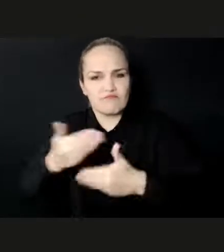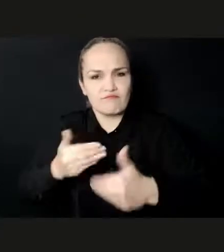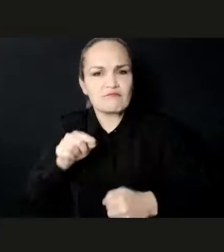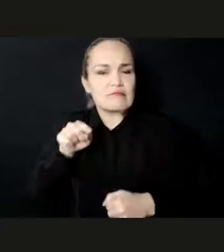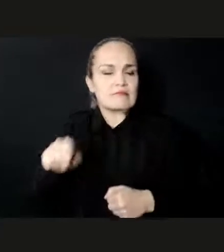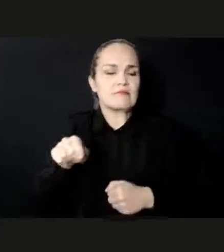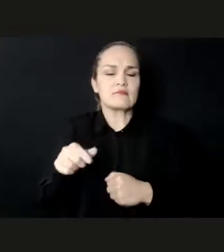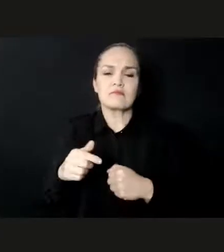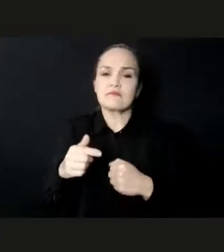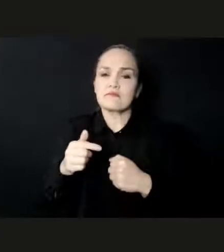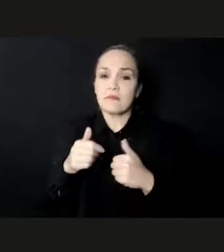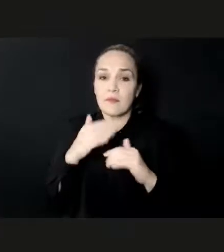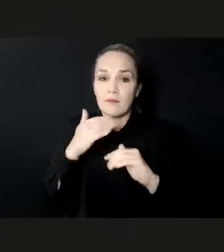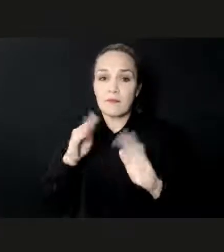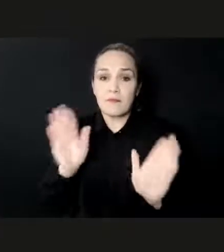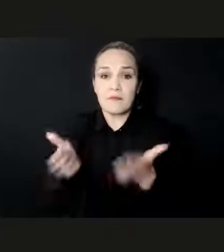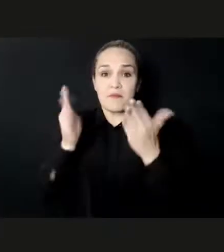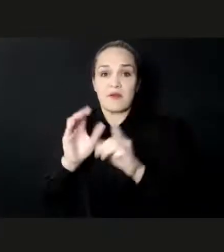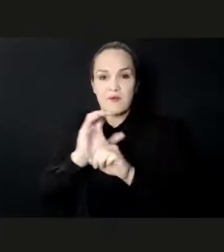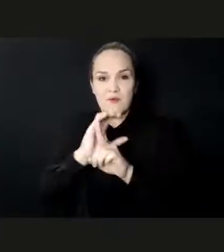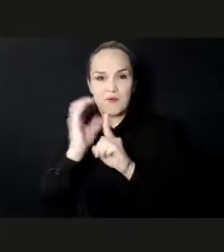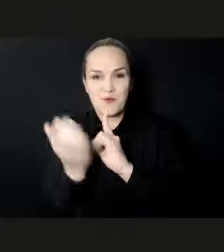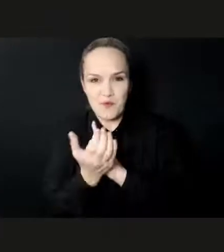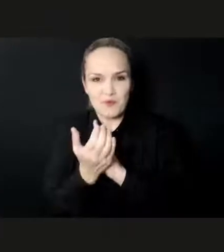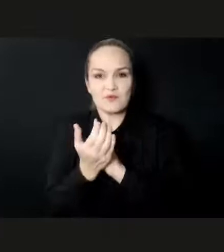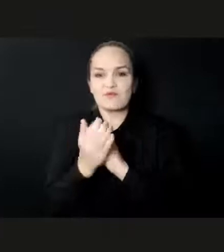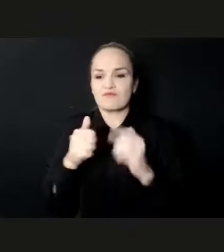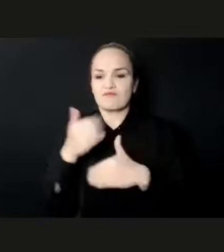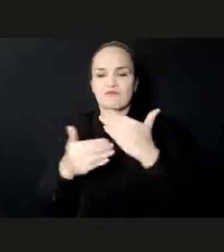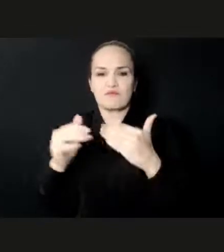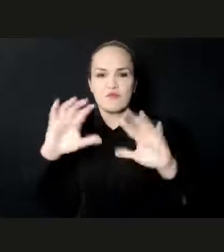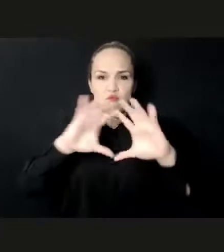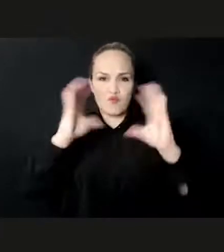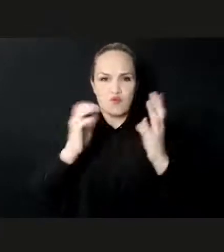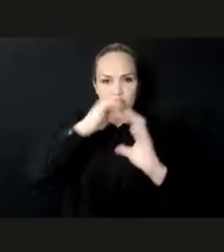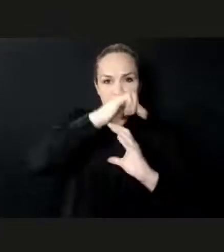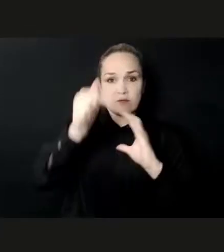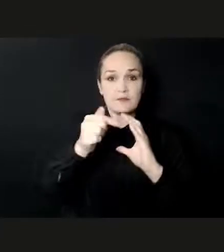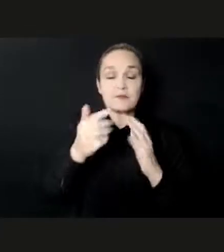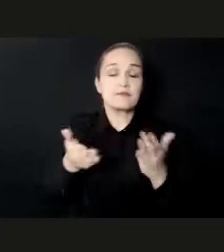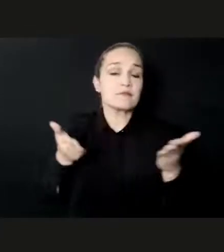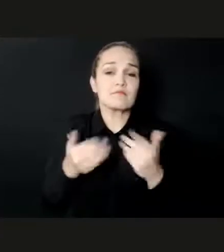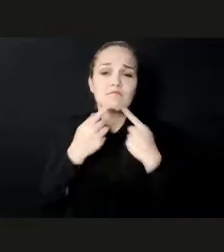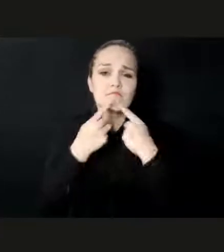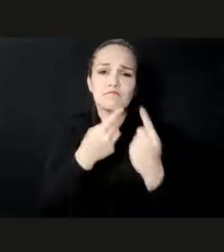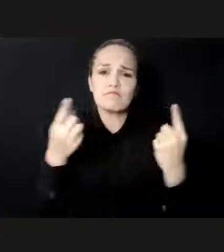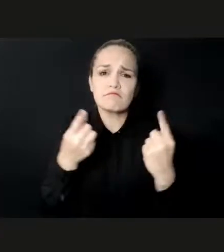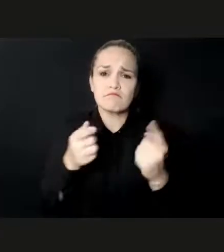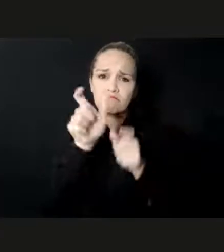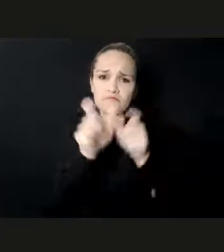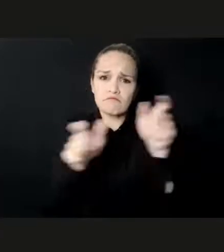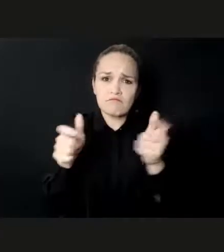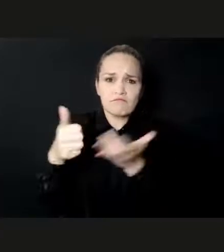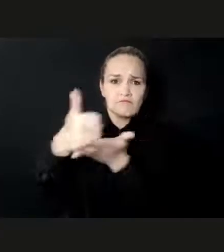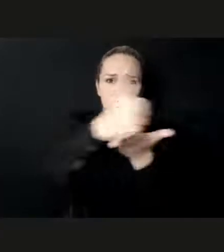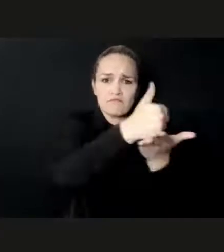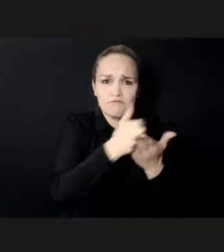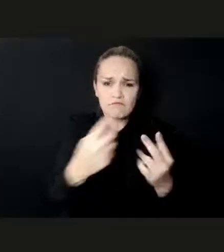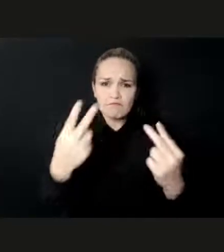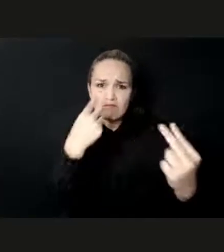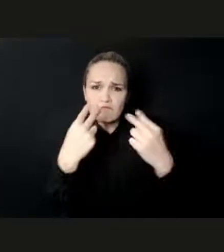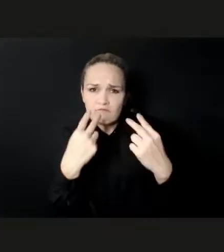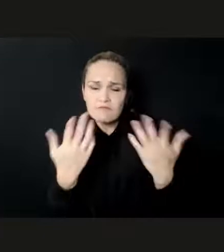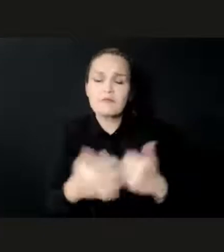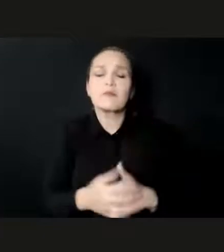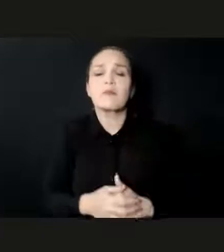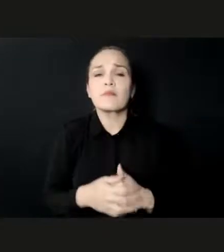Distinguished panelists and members of the audience, it is important to state that industry consists not only just of factory floors